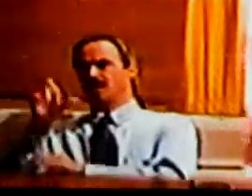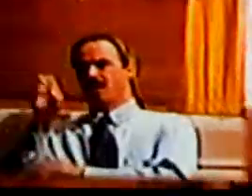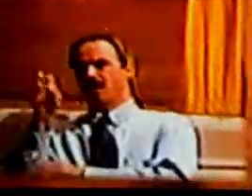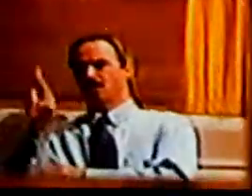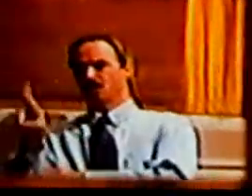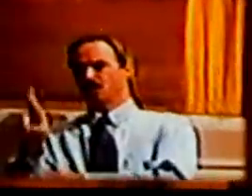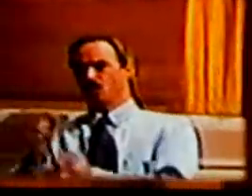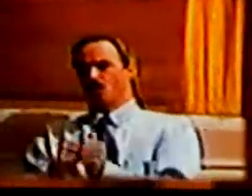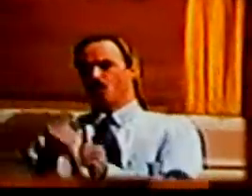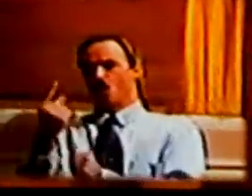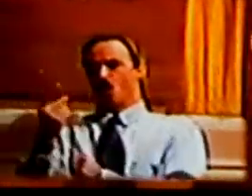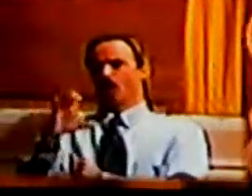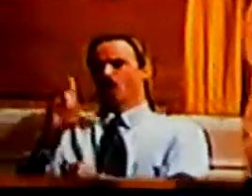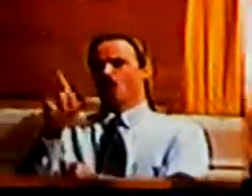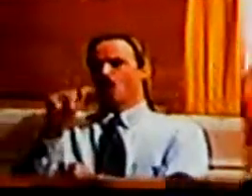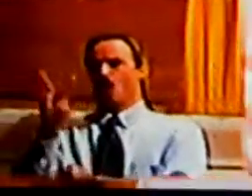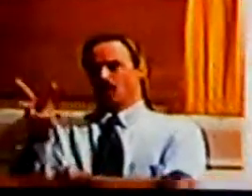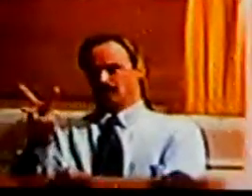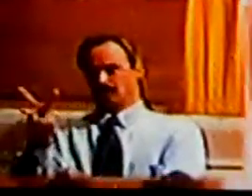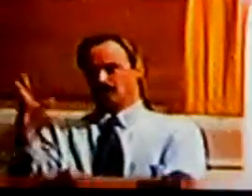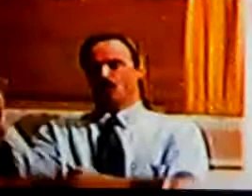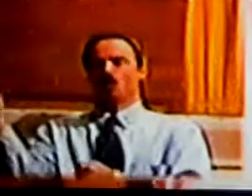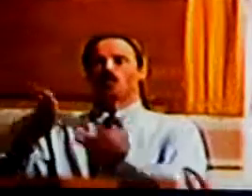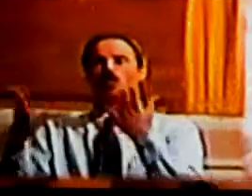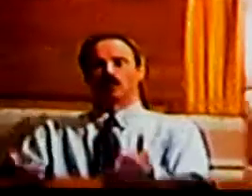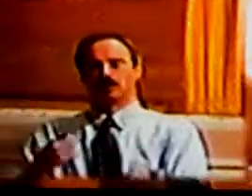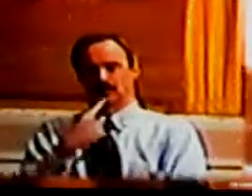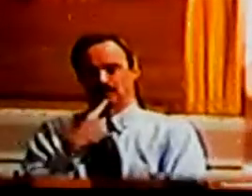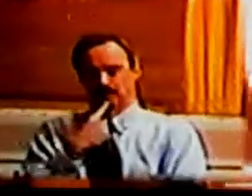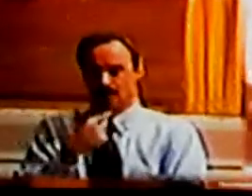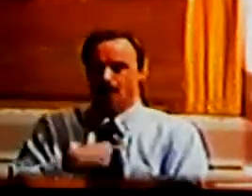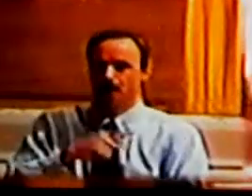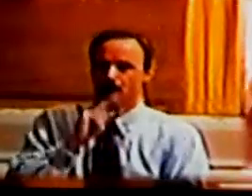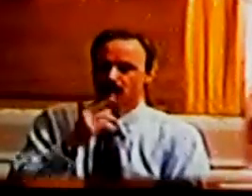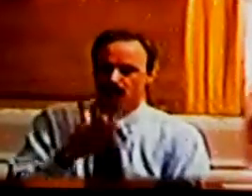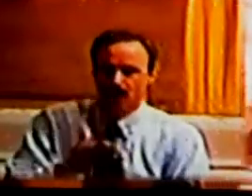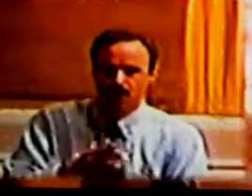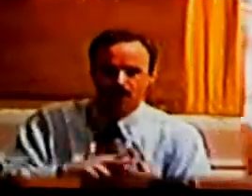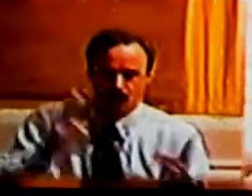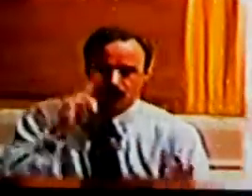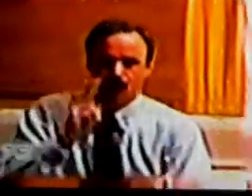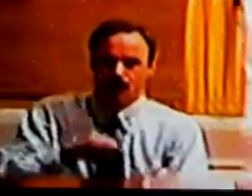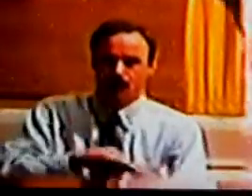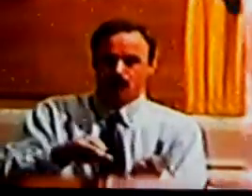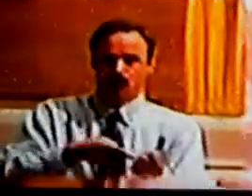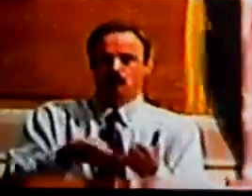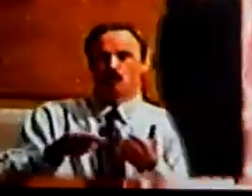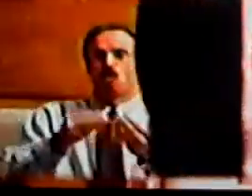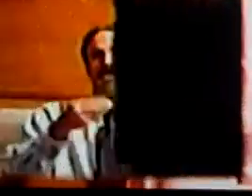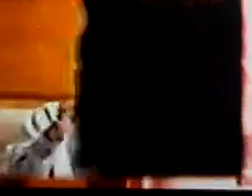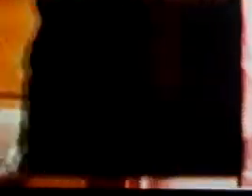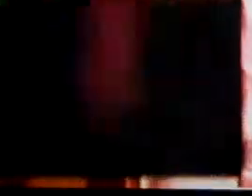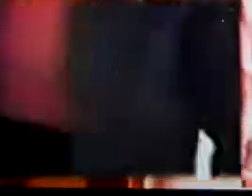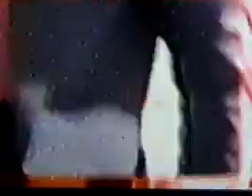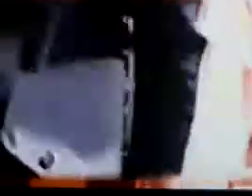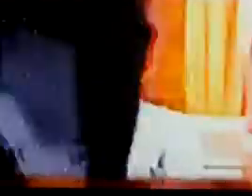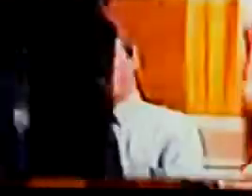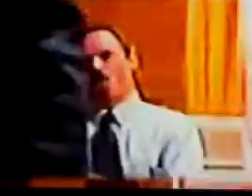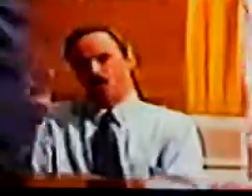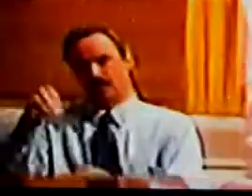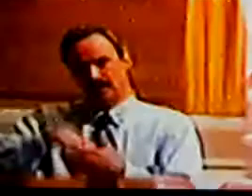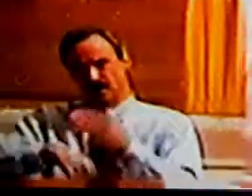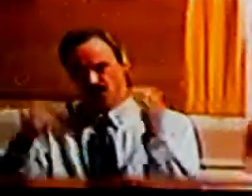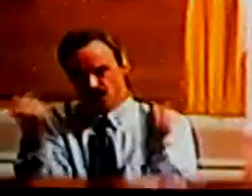the waiter says sir i'll be very up front with you the lobster lost that claw in a fight and the customer says